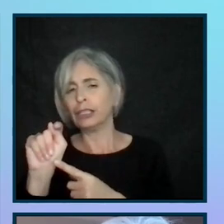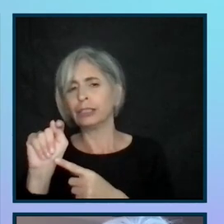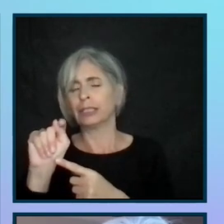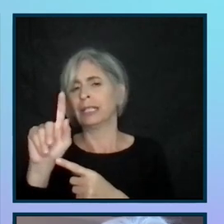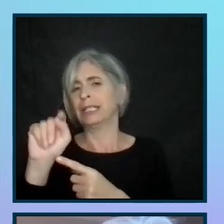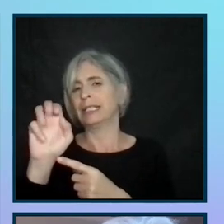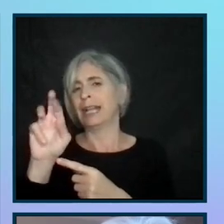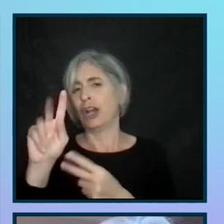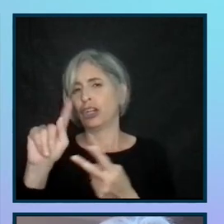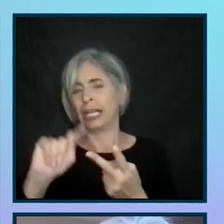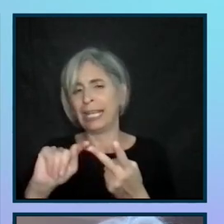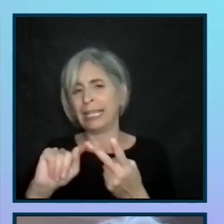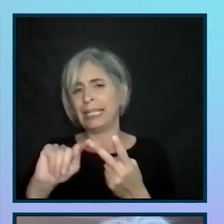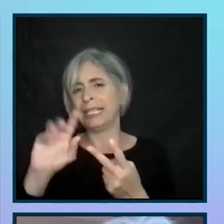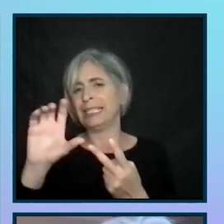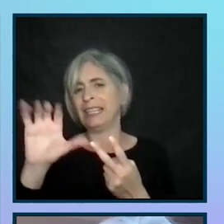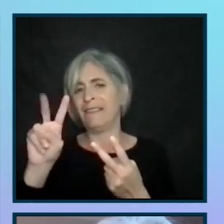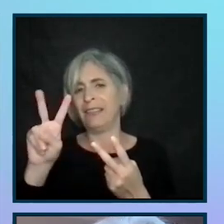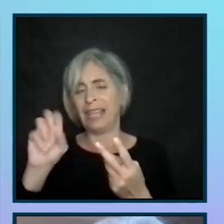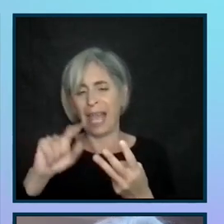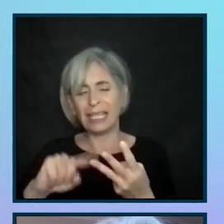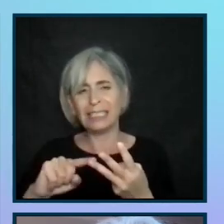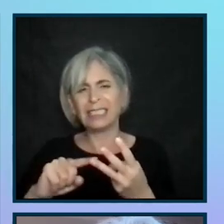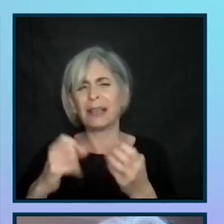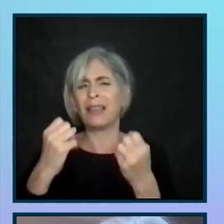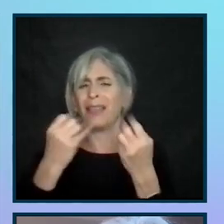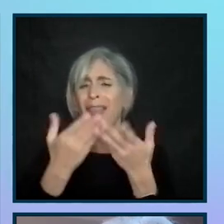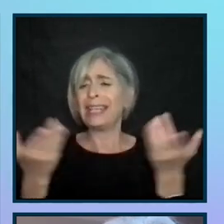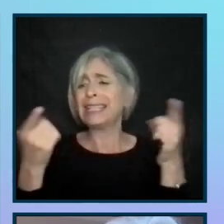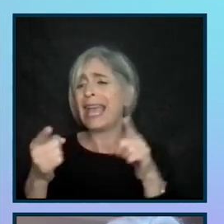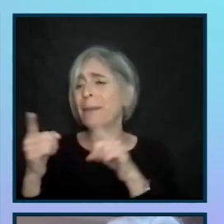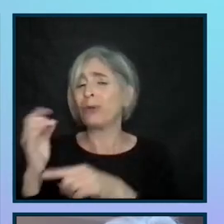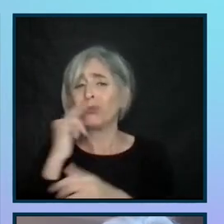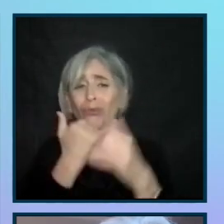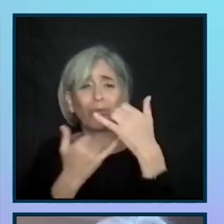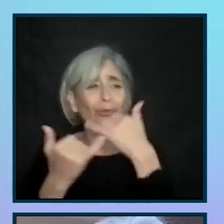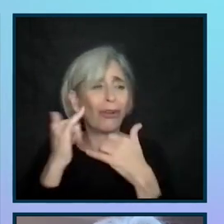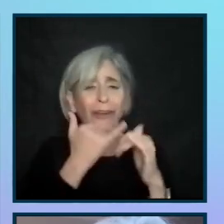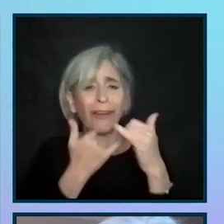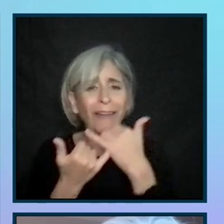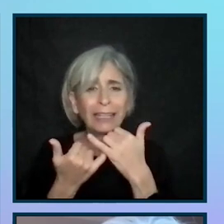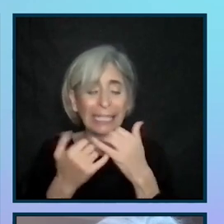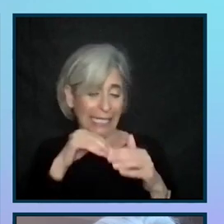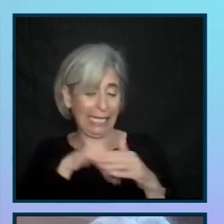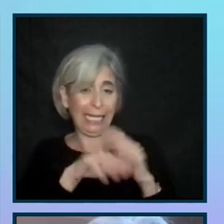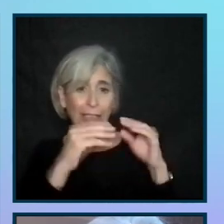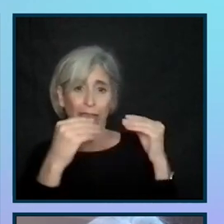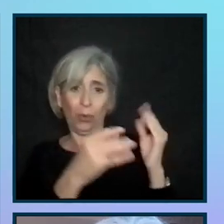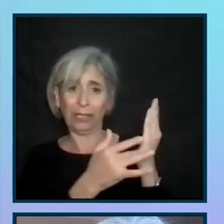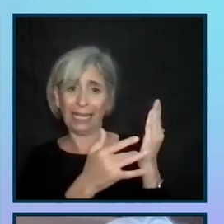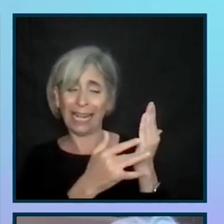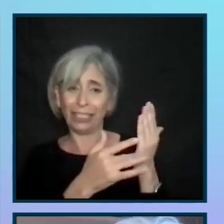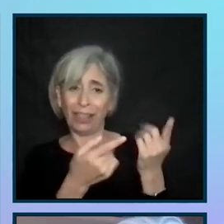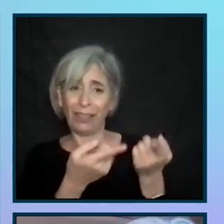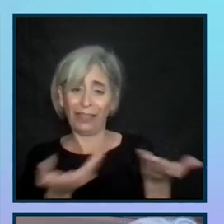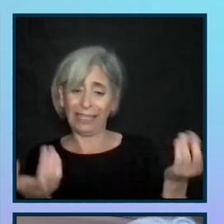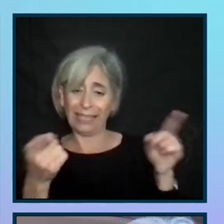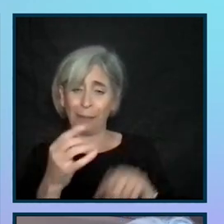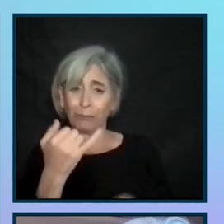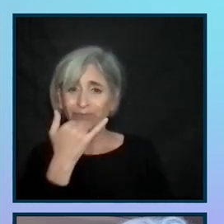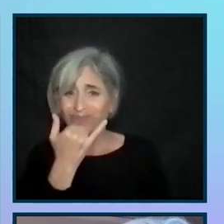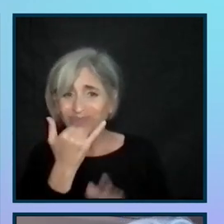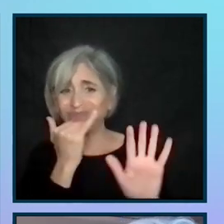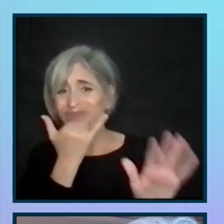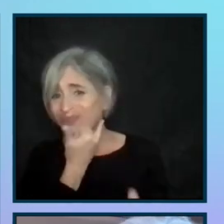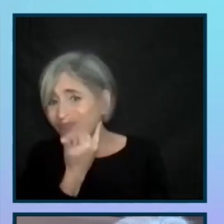CVS, thousands of stores, things go wrong. You know, we're working on in-store technology, things go wrong. So because we